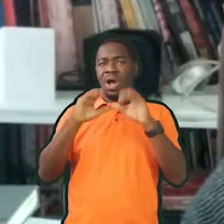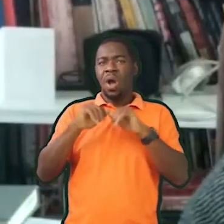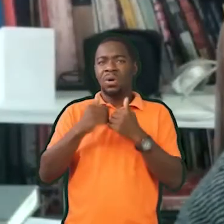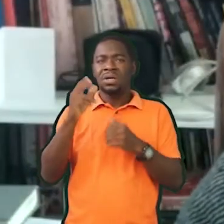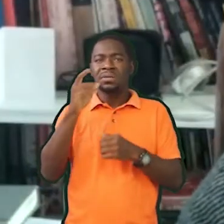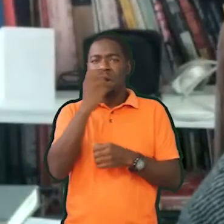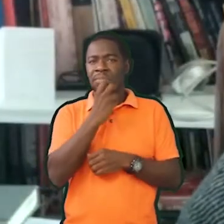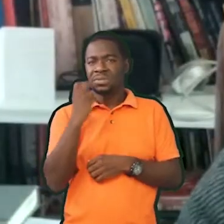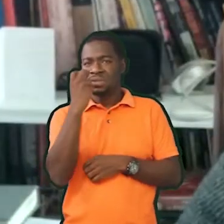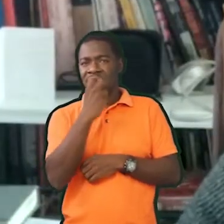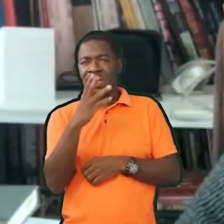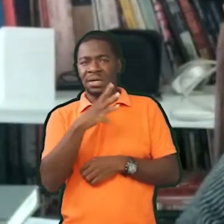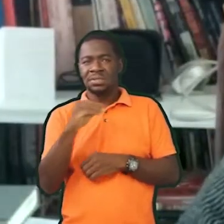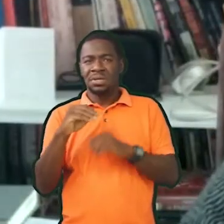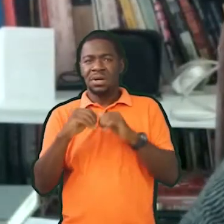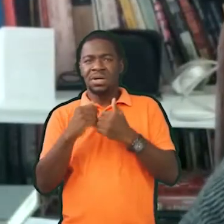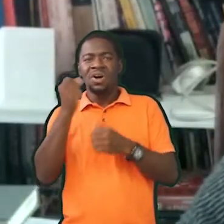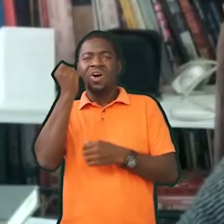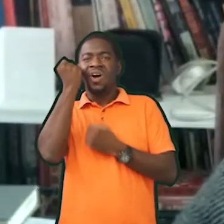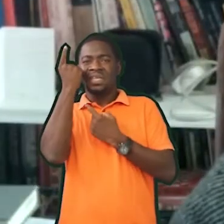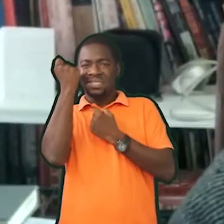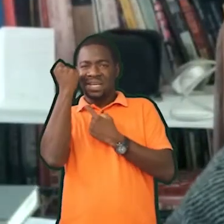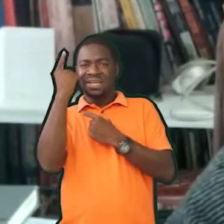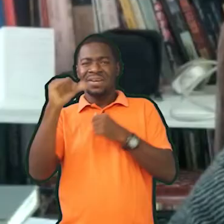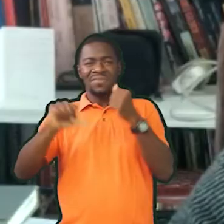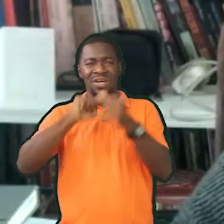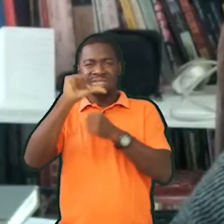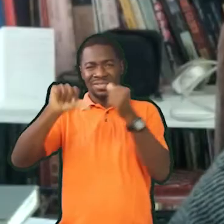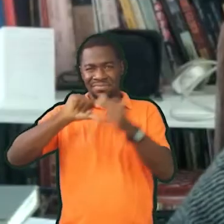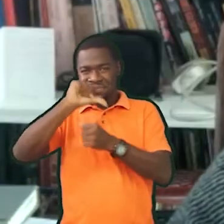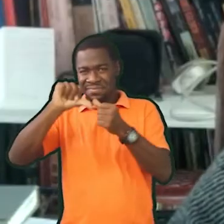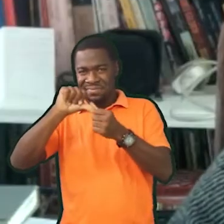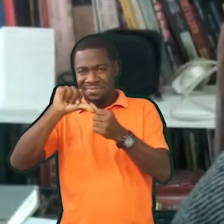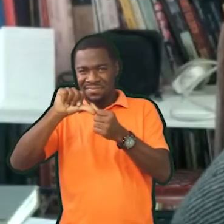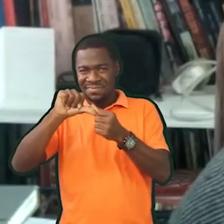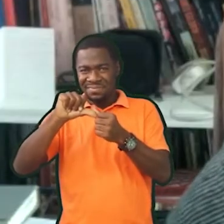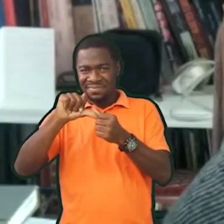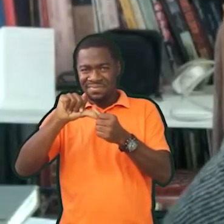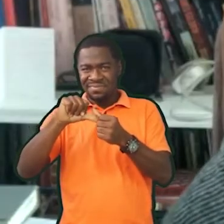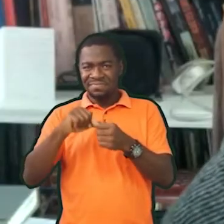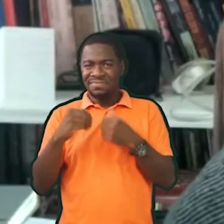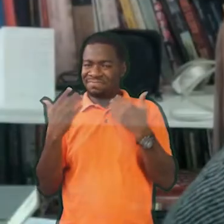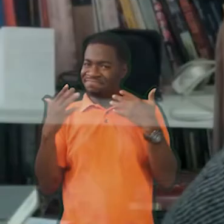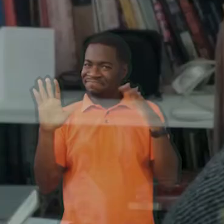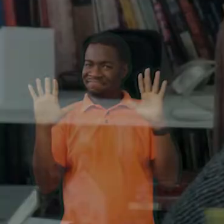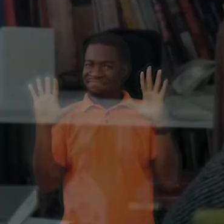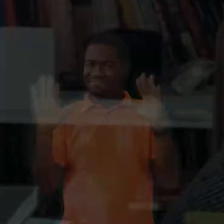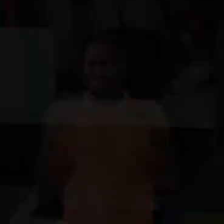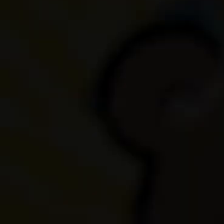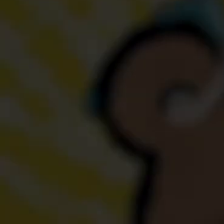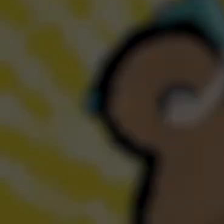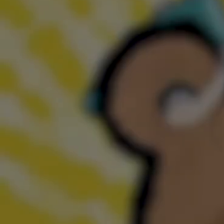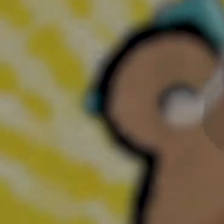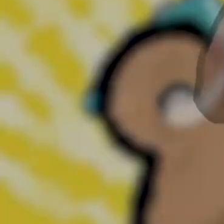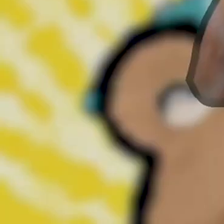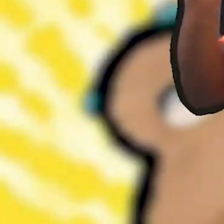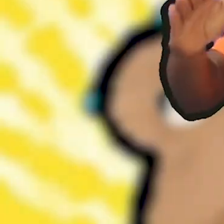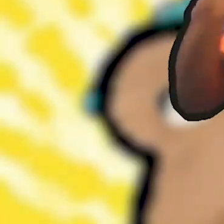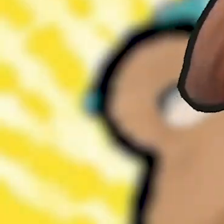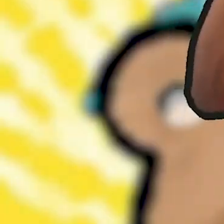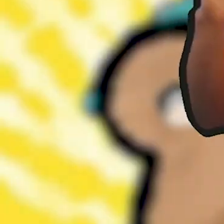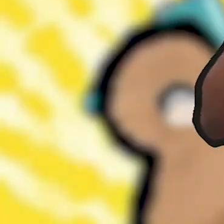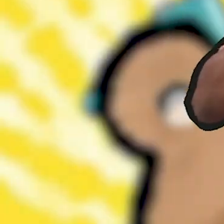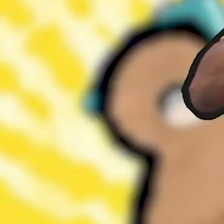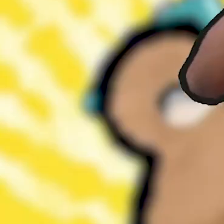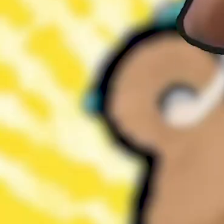out how to communicate, how to speak, how to be understood by each other. Hi,